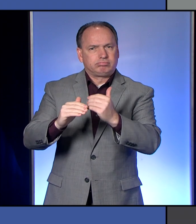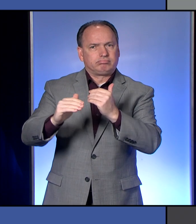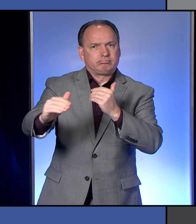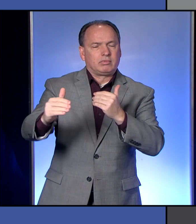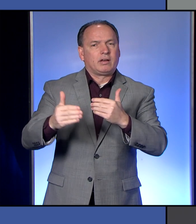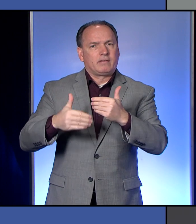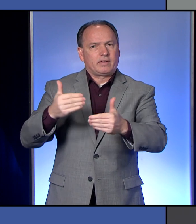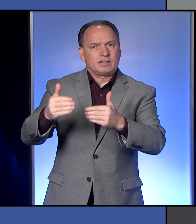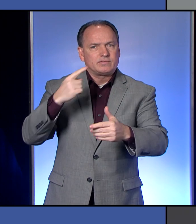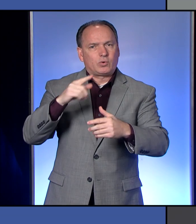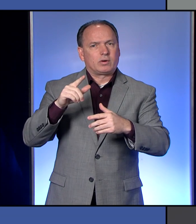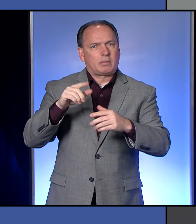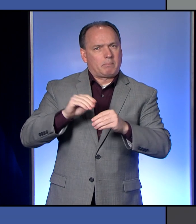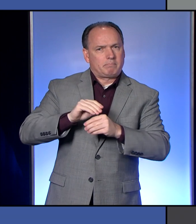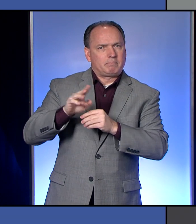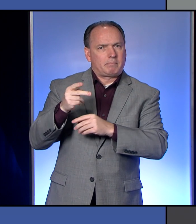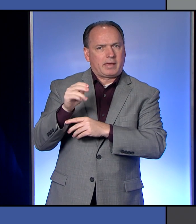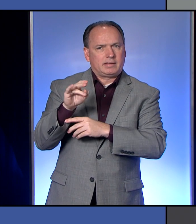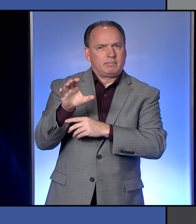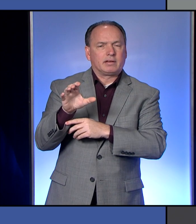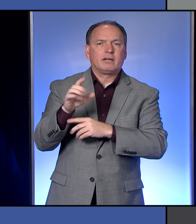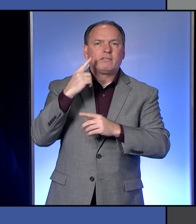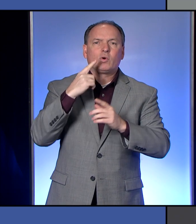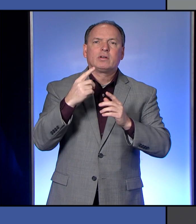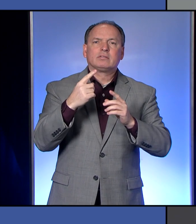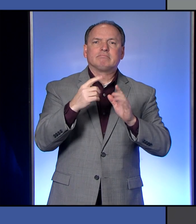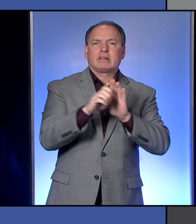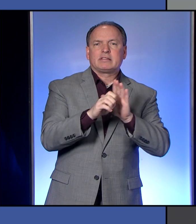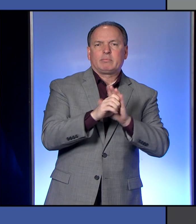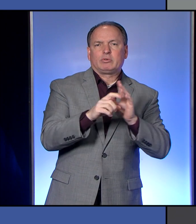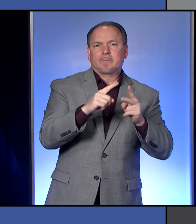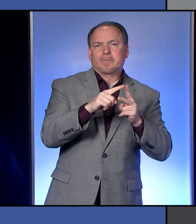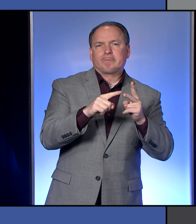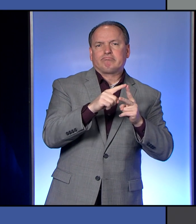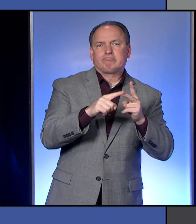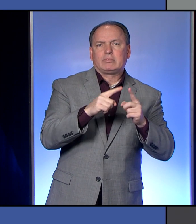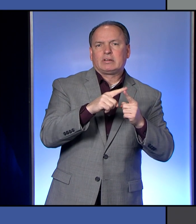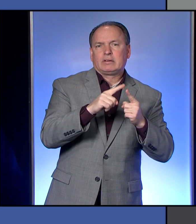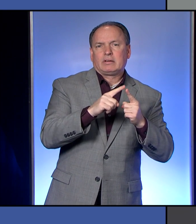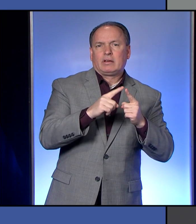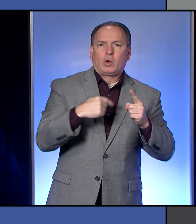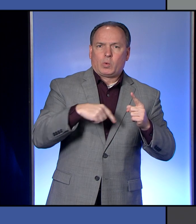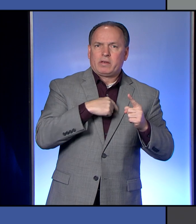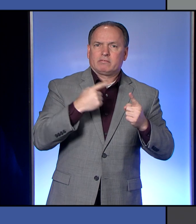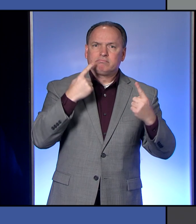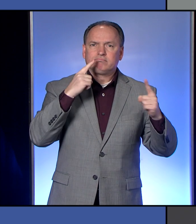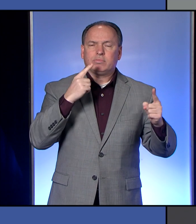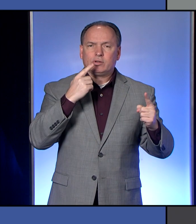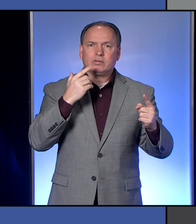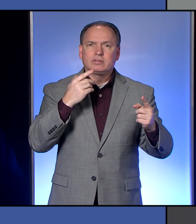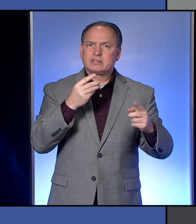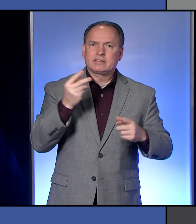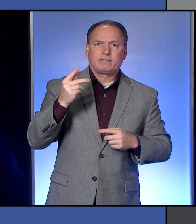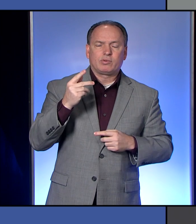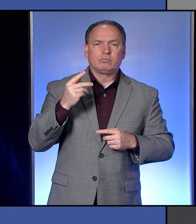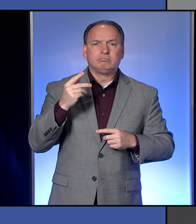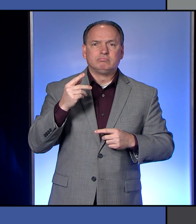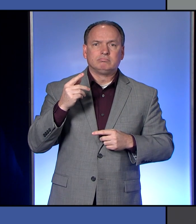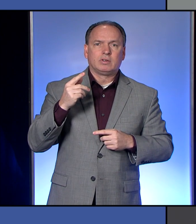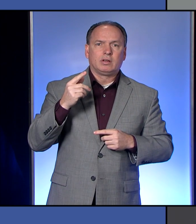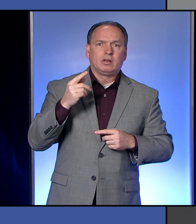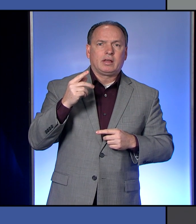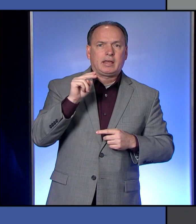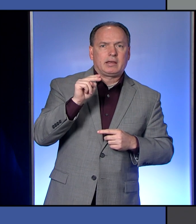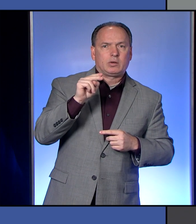insight for all of you. A couple of examples. So we've obtained several hundred N-100 MSA-style